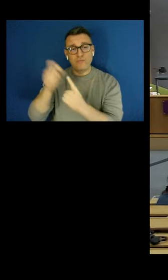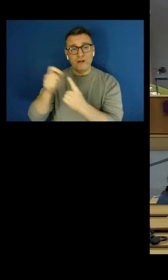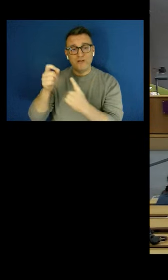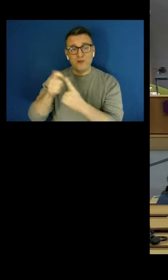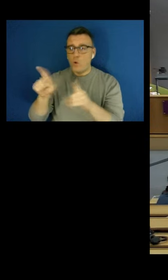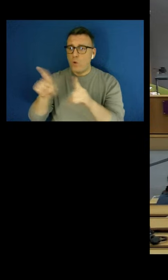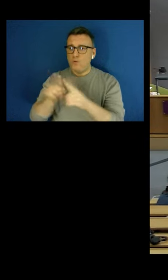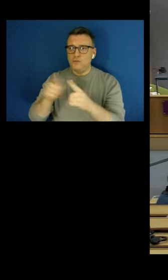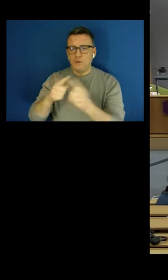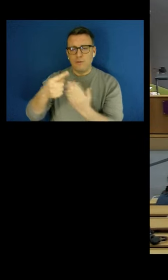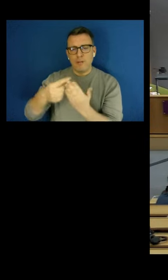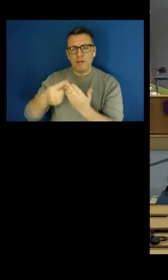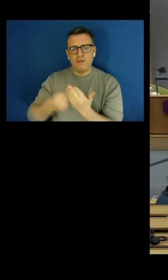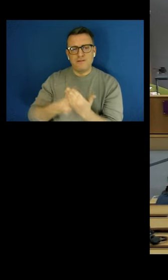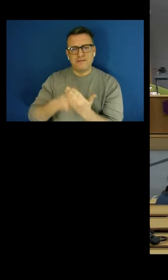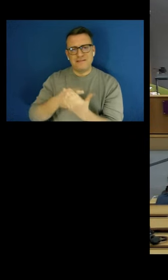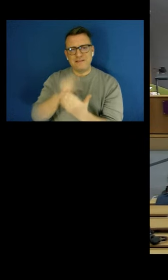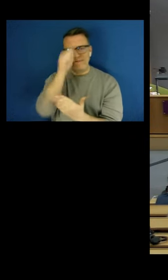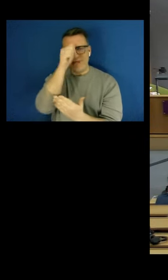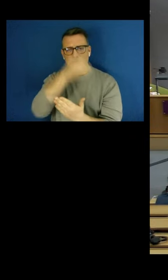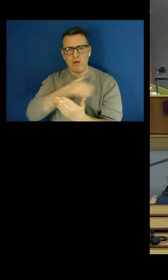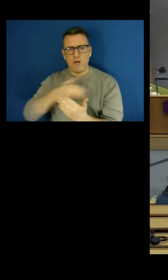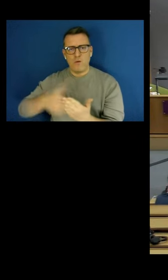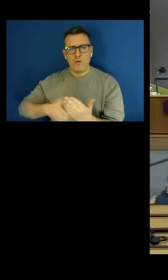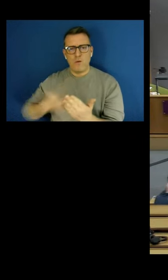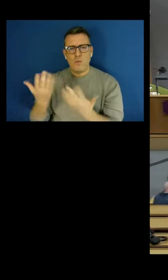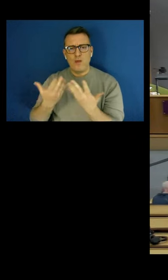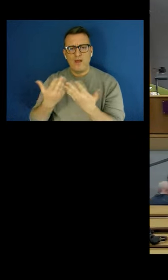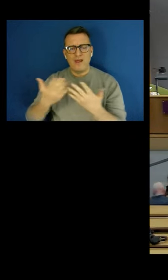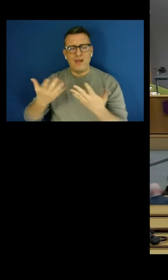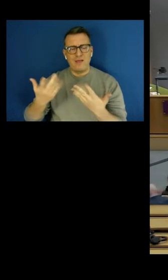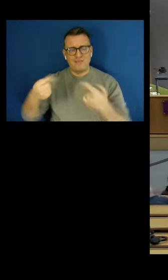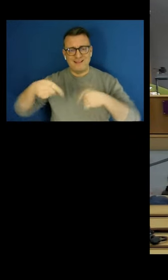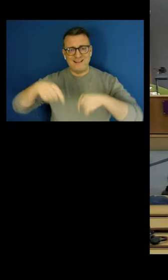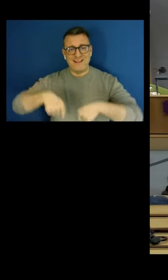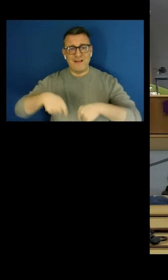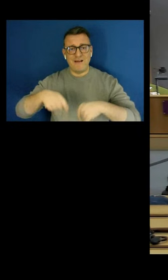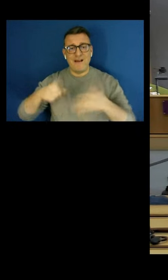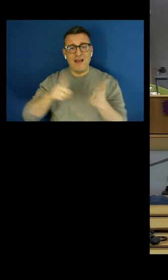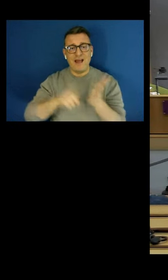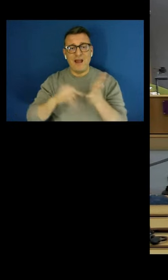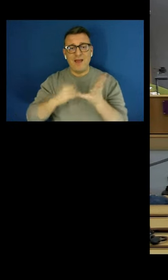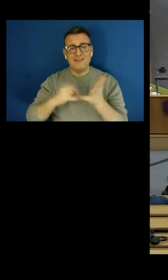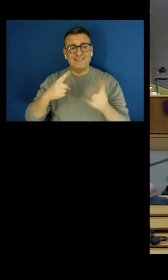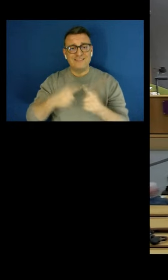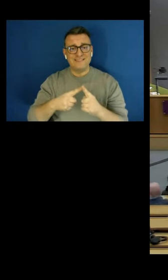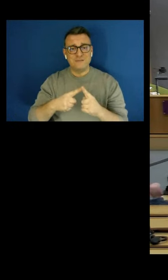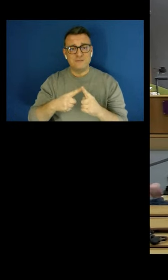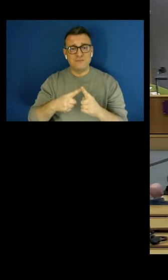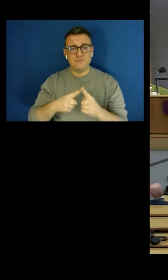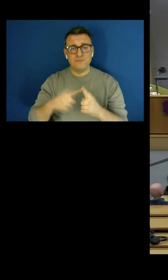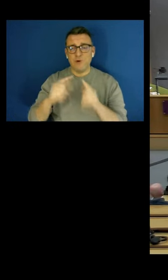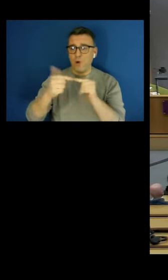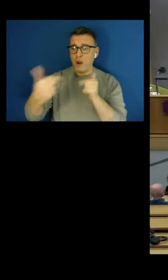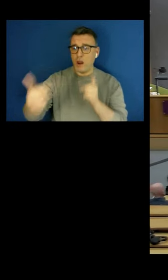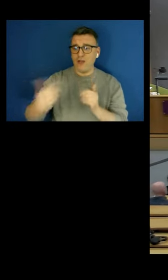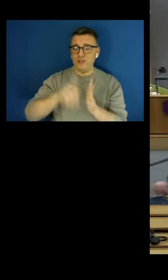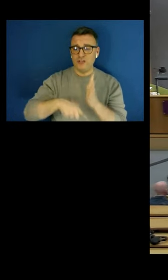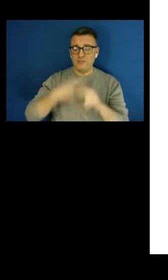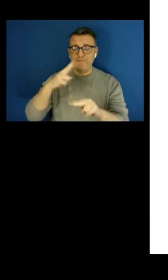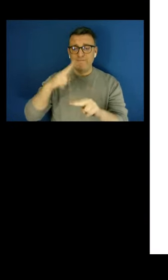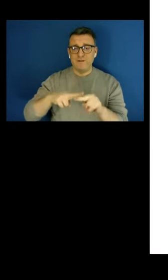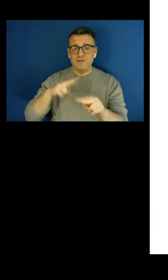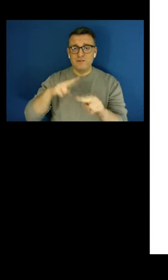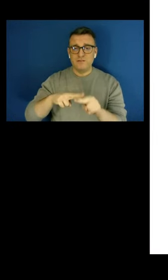Fellow at the Institute of International Inequalities here at the LSE. James Foster joining us online is the Oliver T. Karp